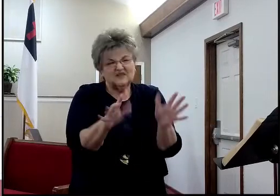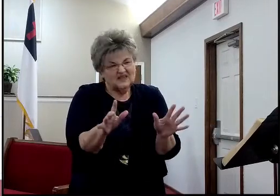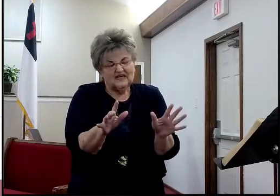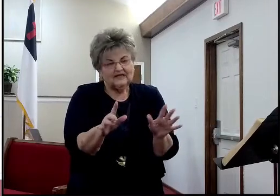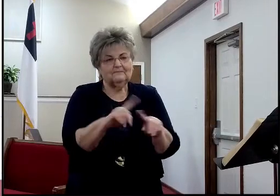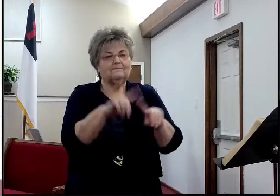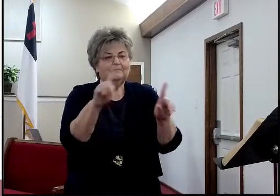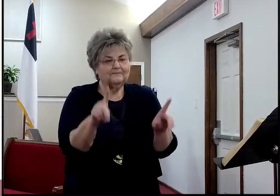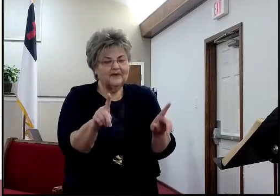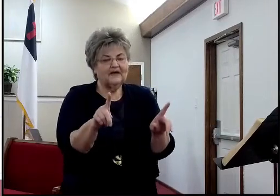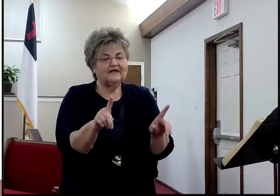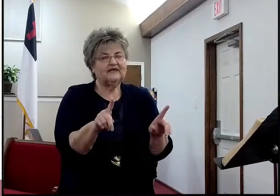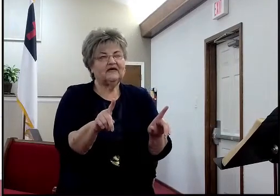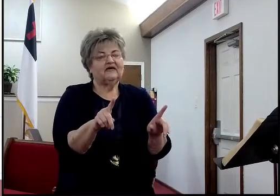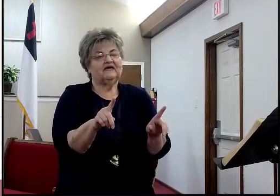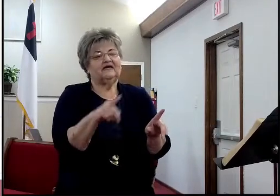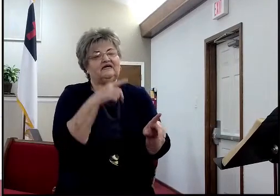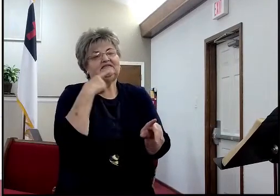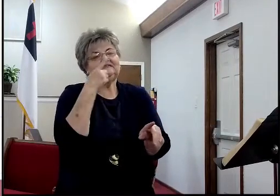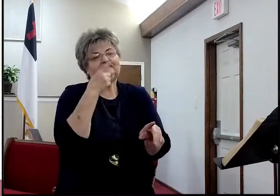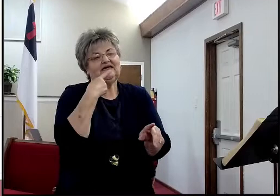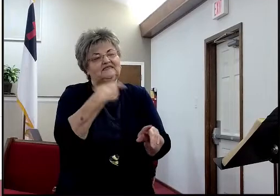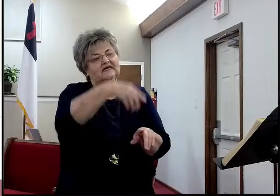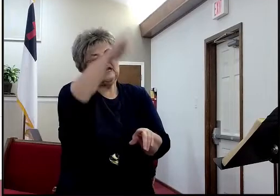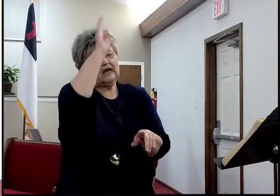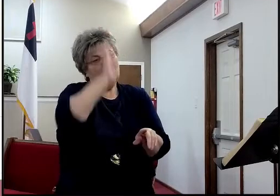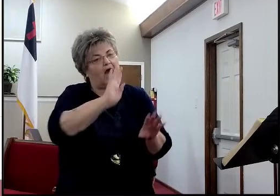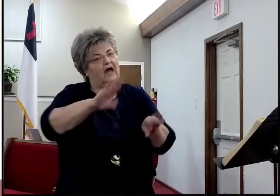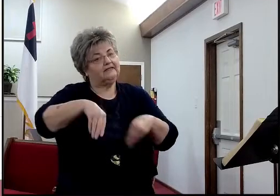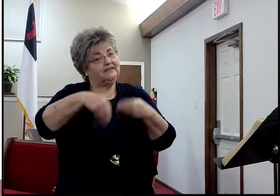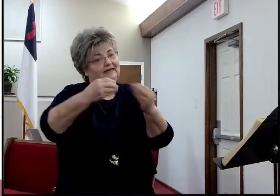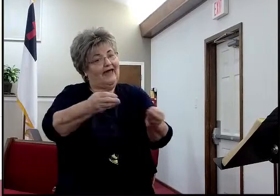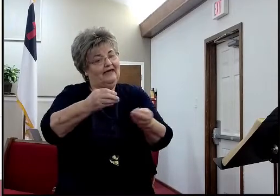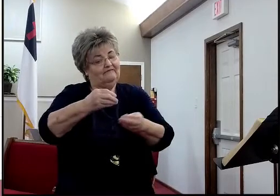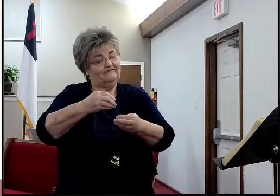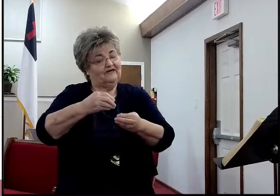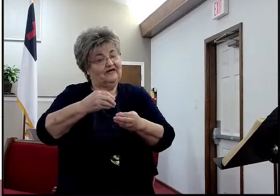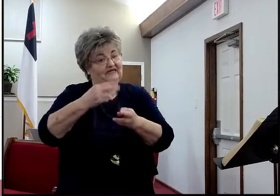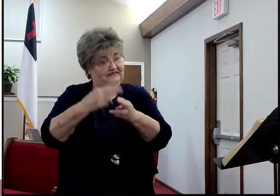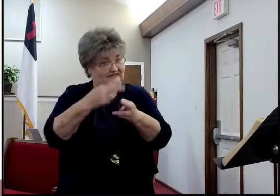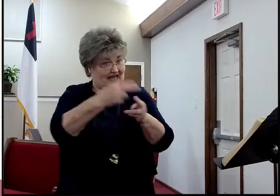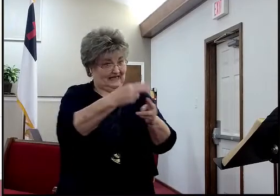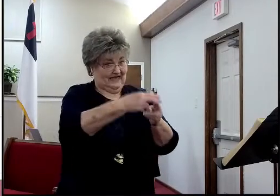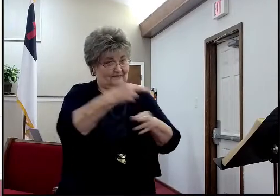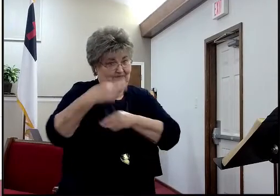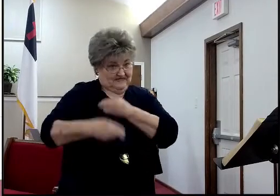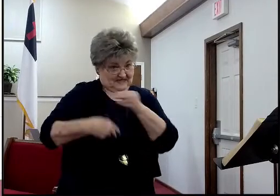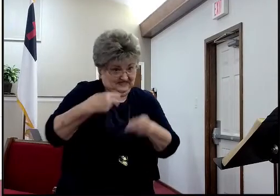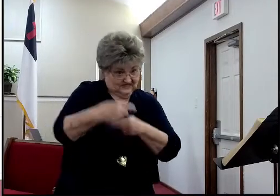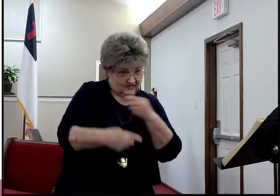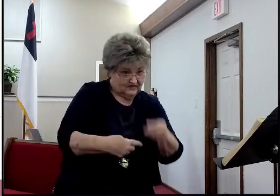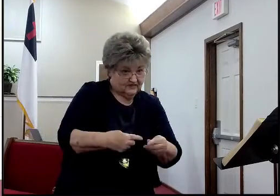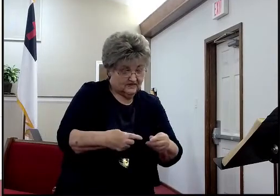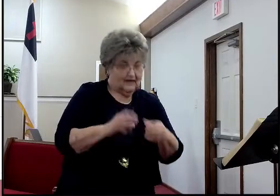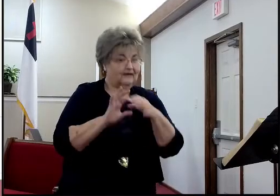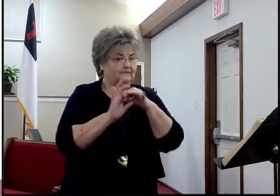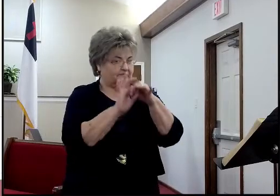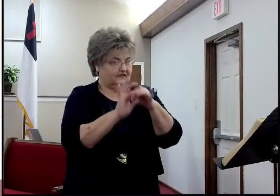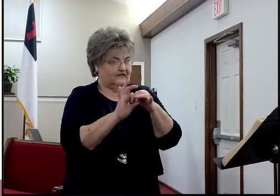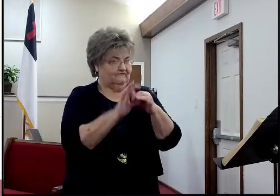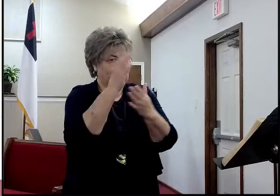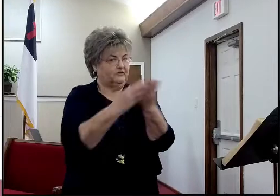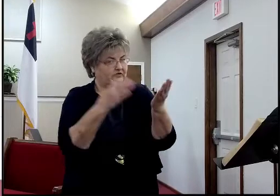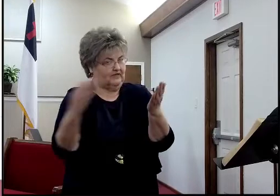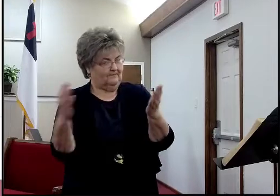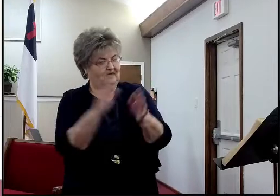gave us something incomplete. It means that this census is relevant to something important. And that anybody whose name